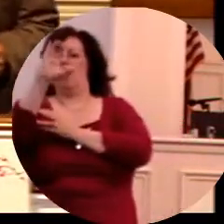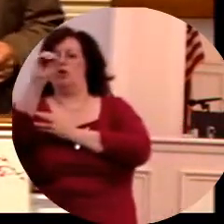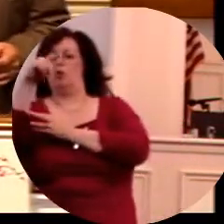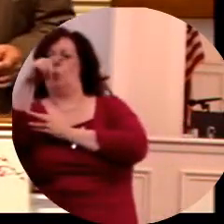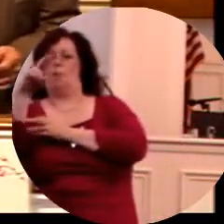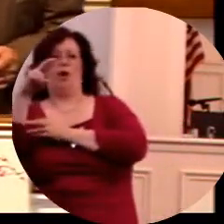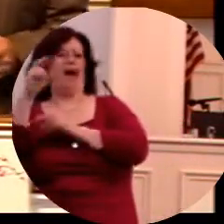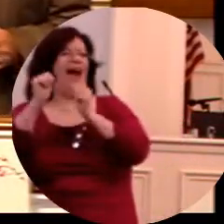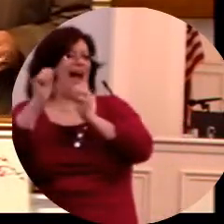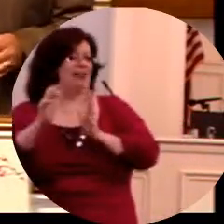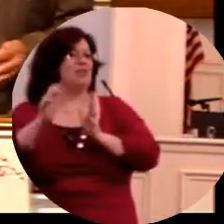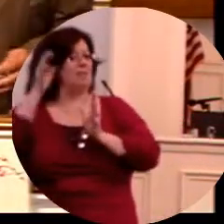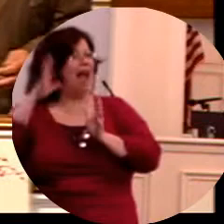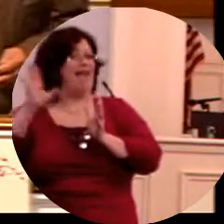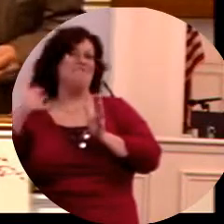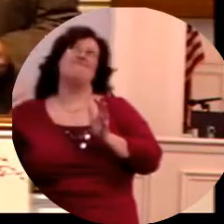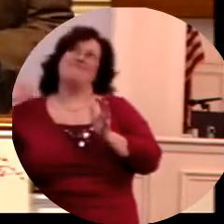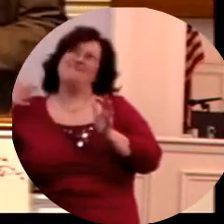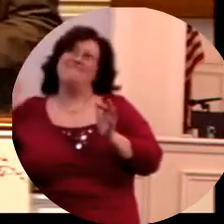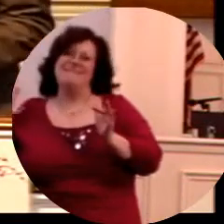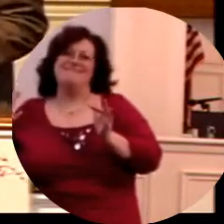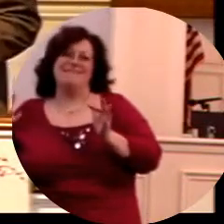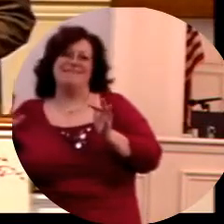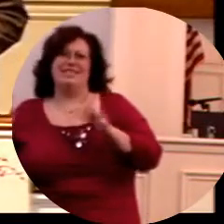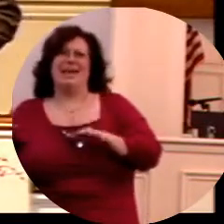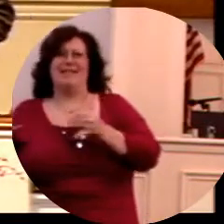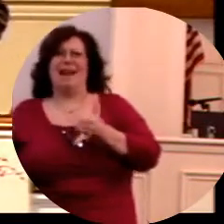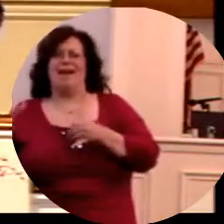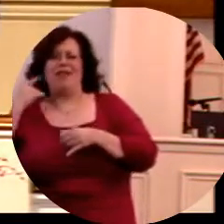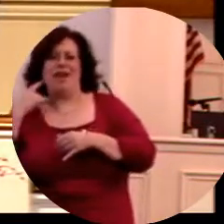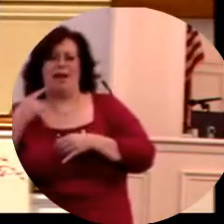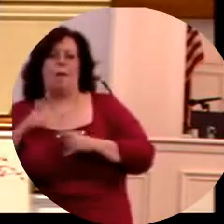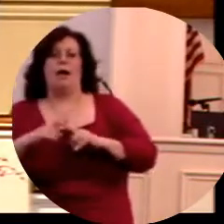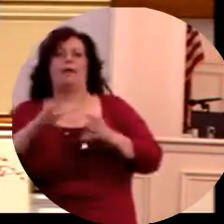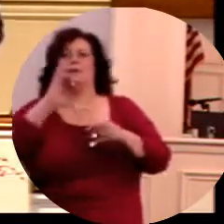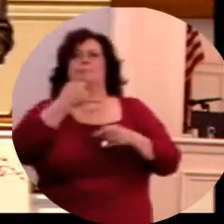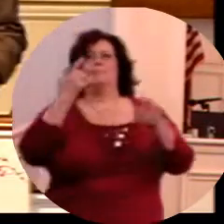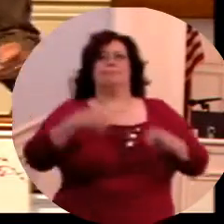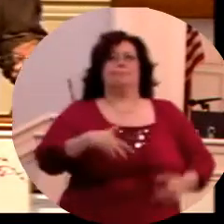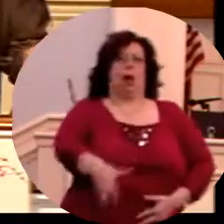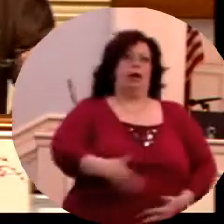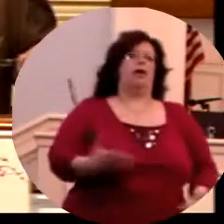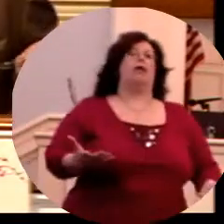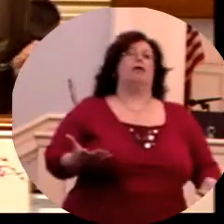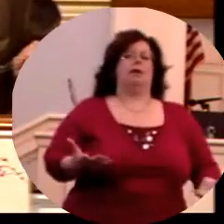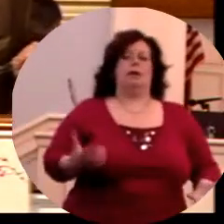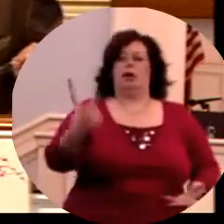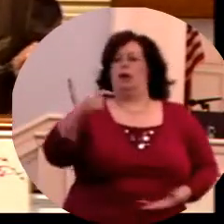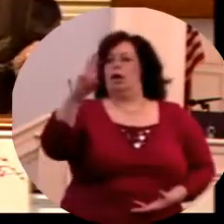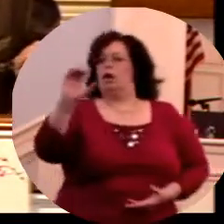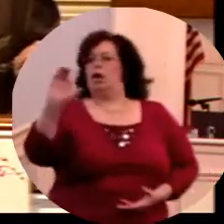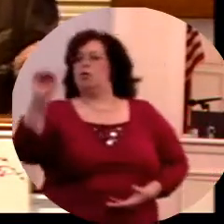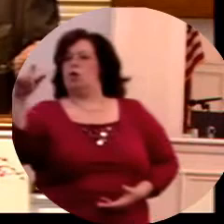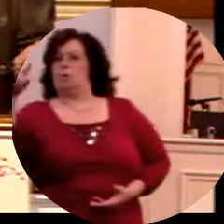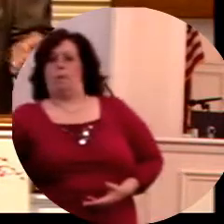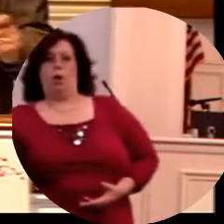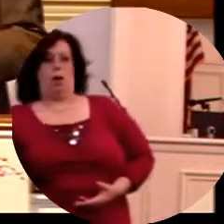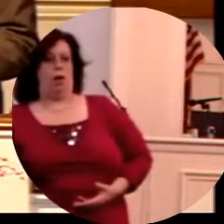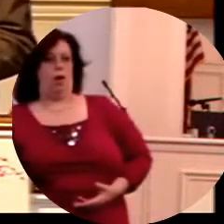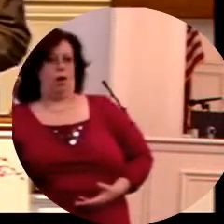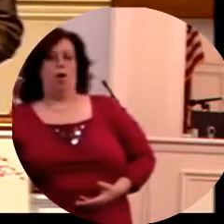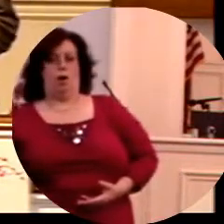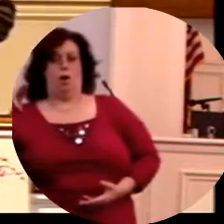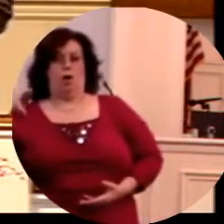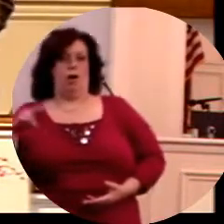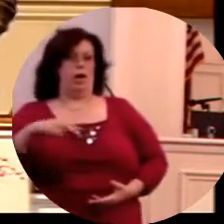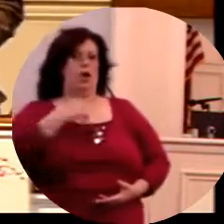Cooper, Gary Cooper. And she got with child by him. And Gary Cooper